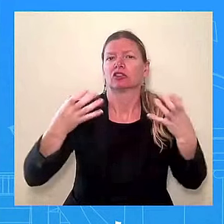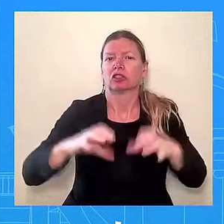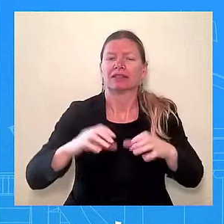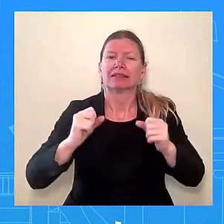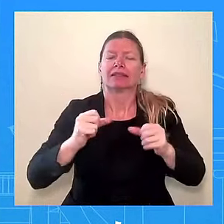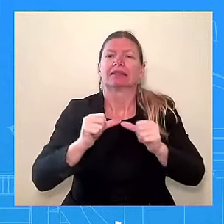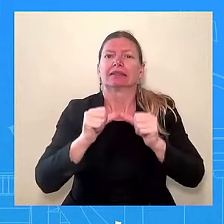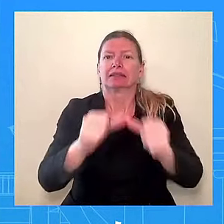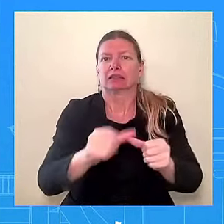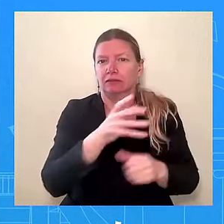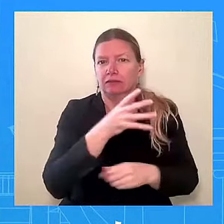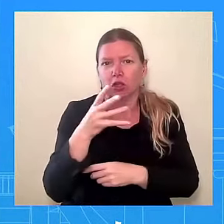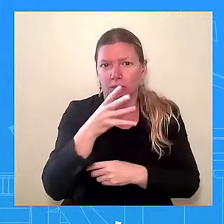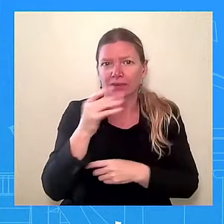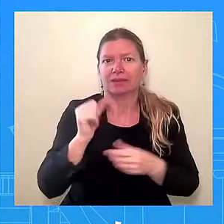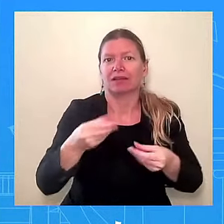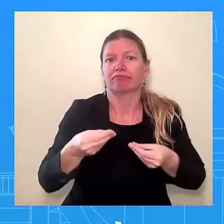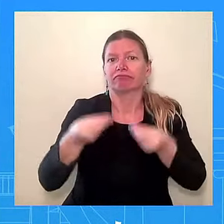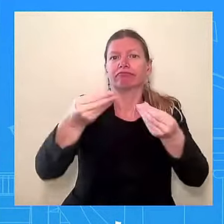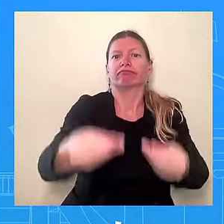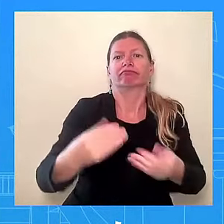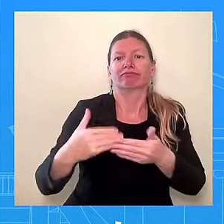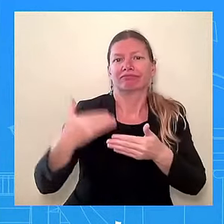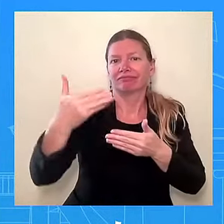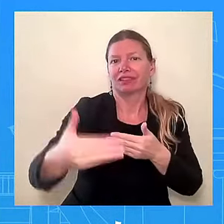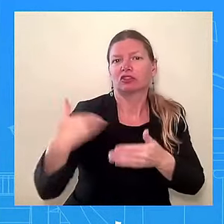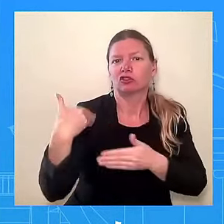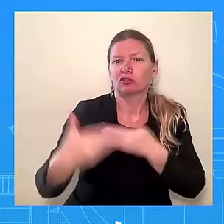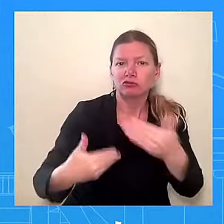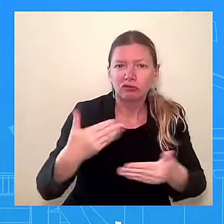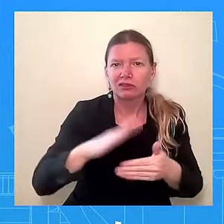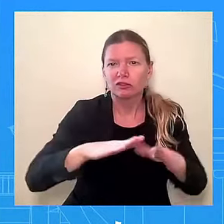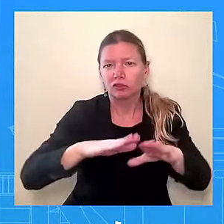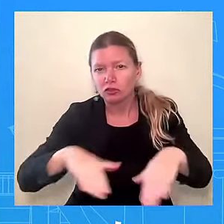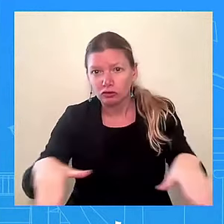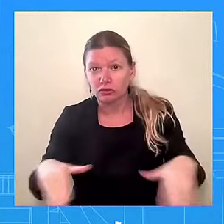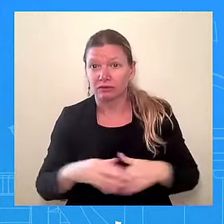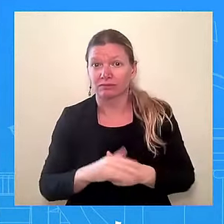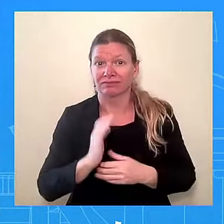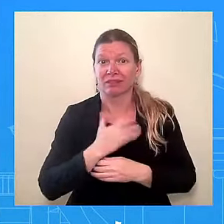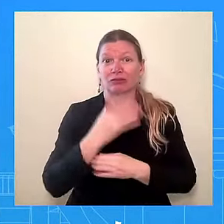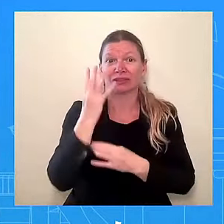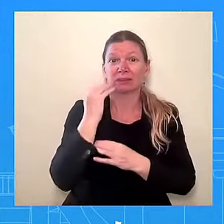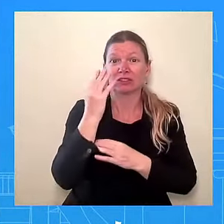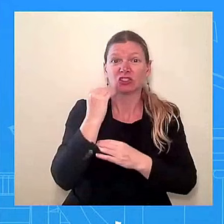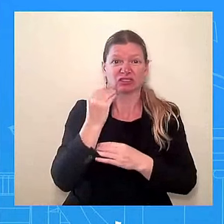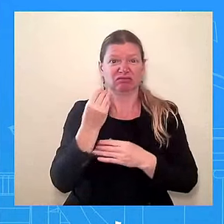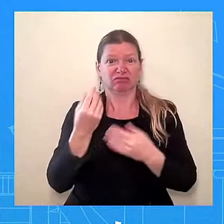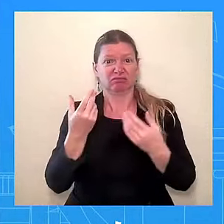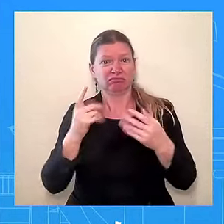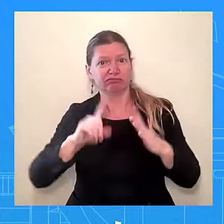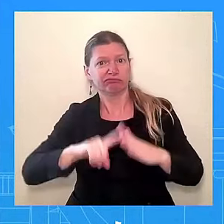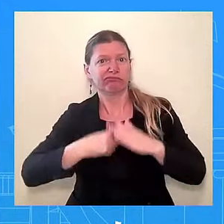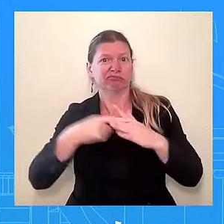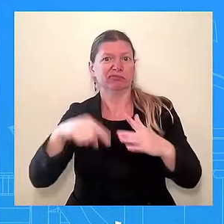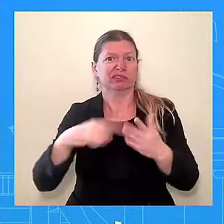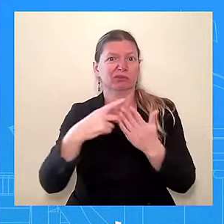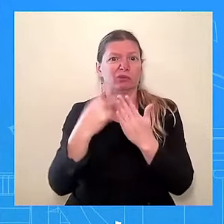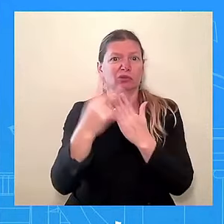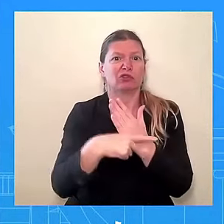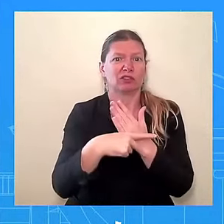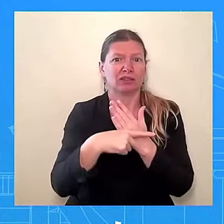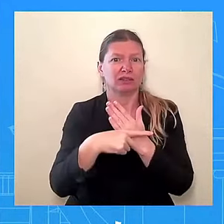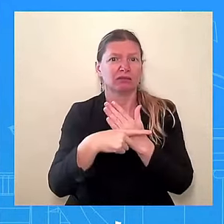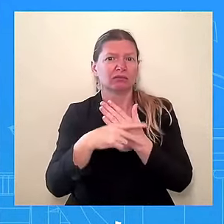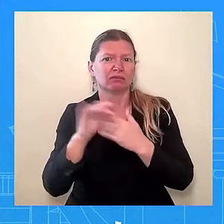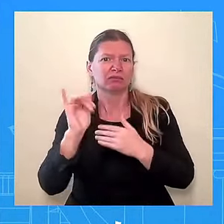IRA has also informed many changes at the Farm Service Agency, where our farm loans are made. Changes at FSA under